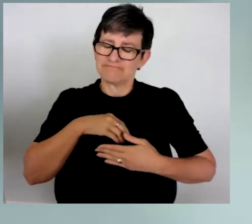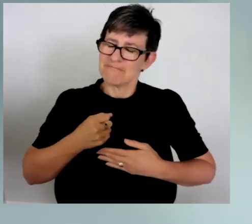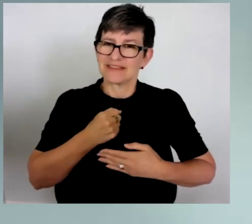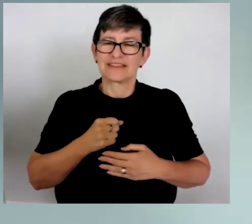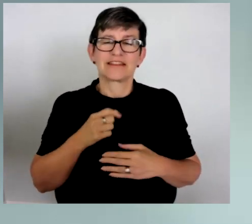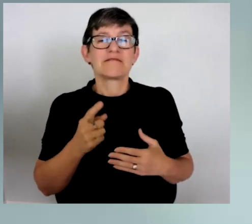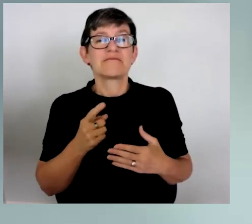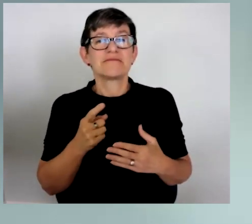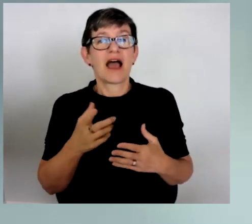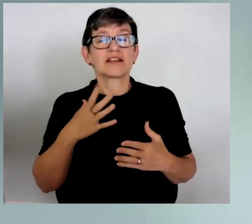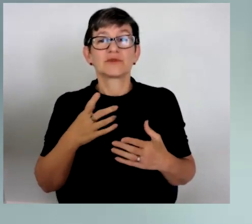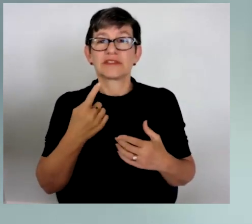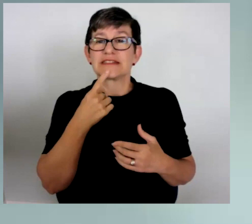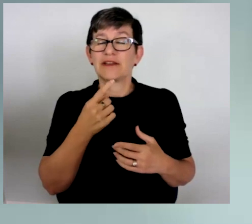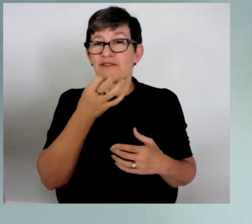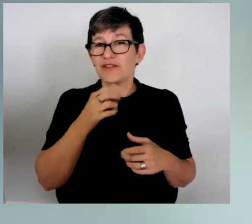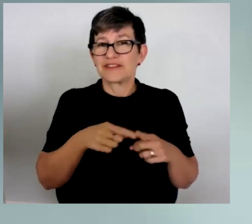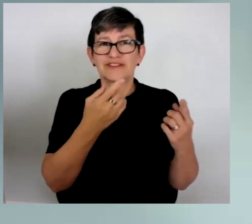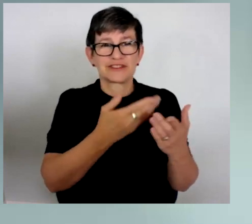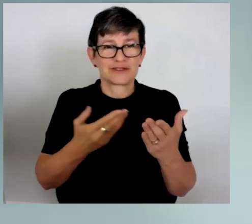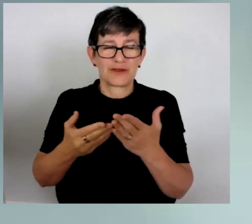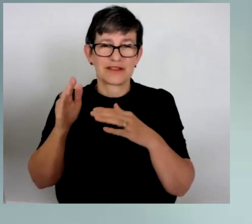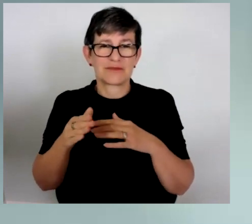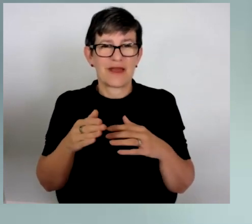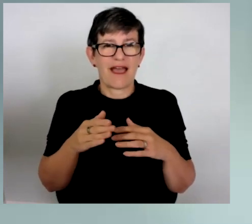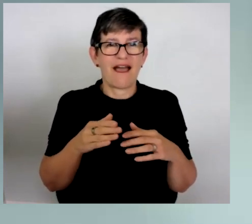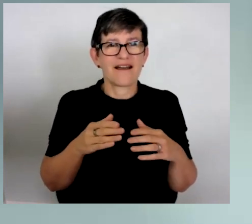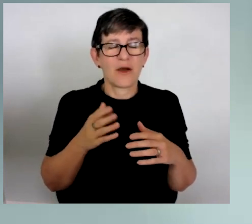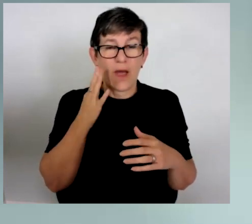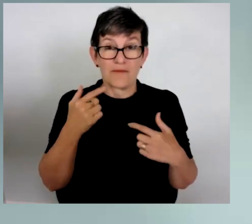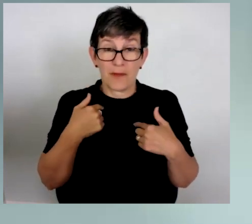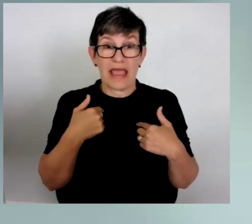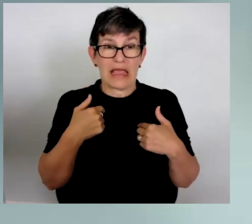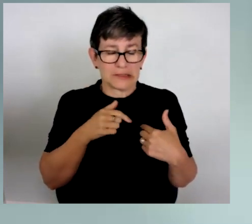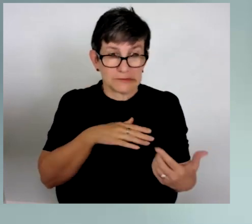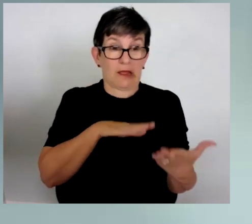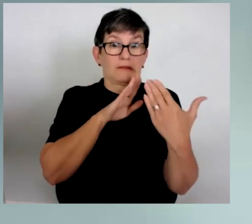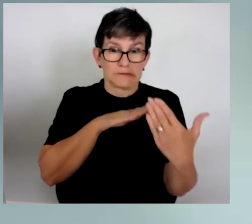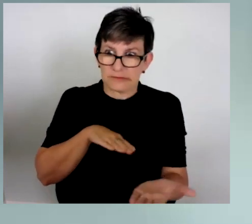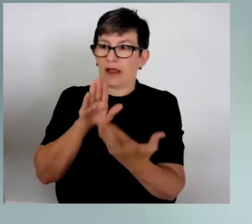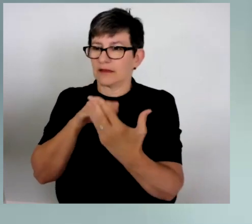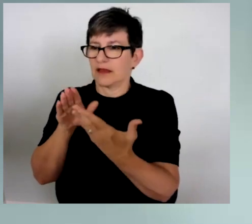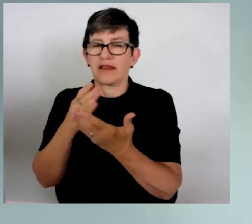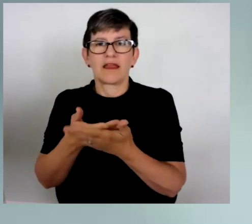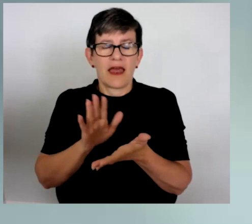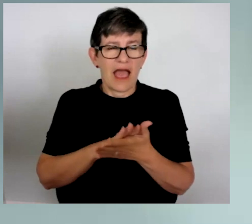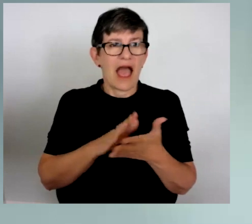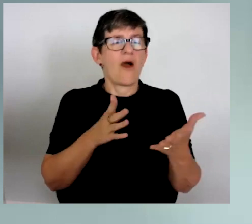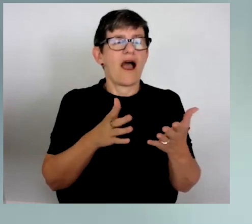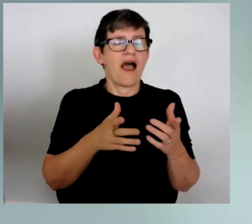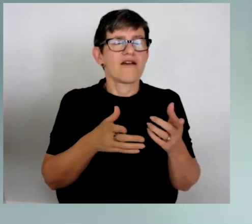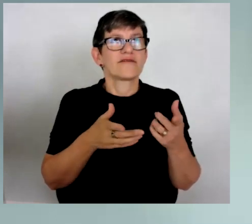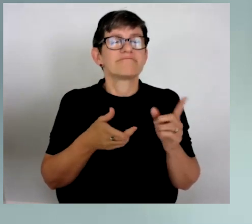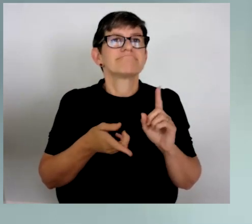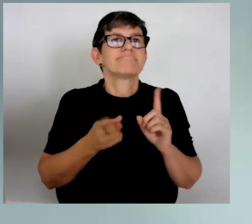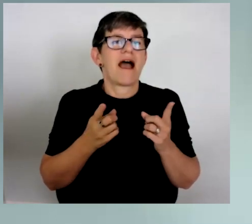of us. But I just want to tell you a few stories about some of these times when it has been challenging and how I've recovered and what I've